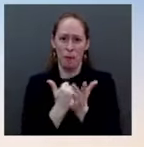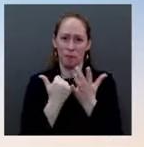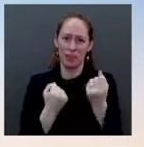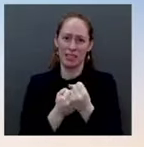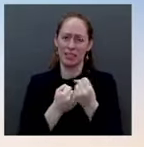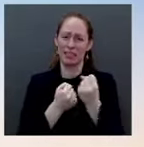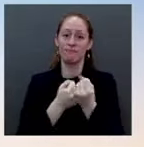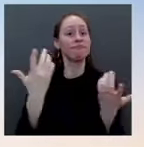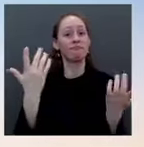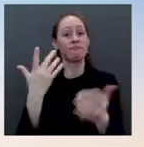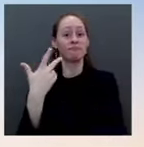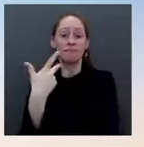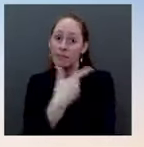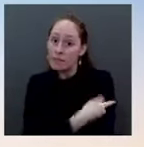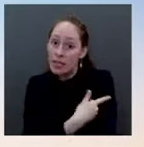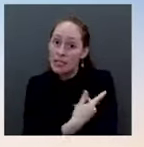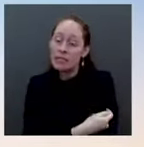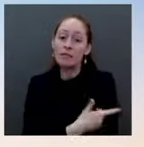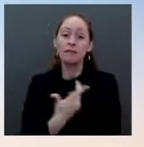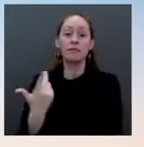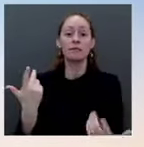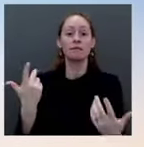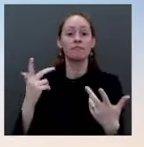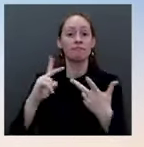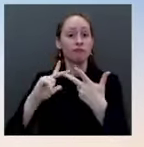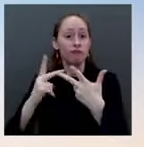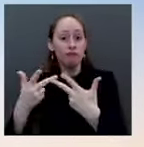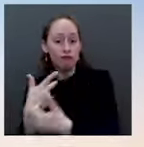CDC. And that's what we'll continue to press forward on. Go ahead. Thank you, Jen. Jen.